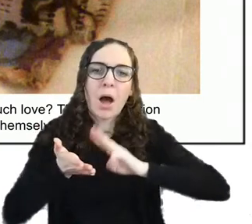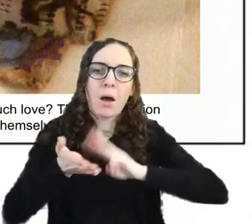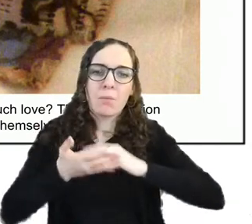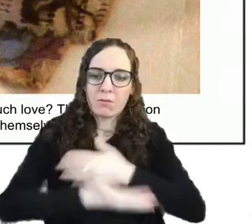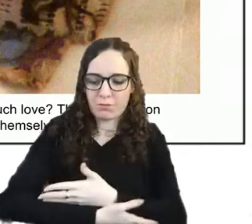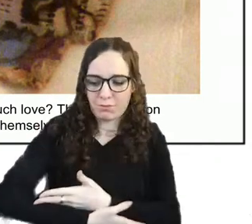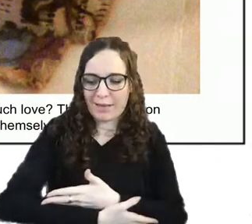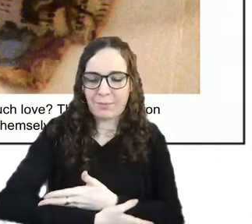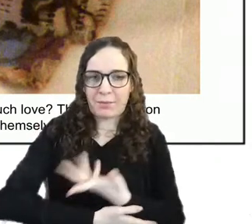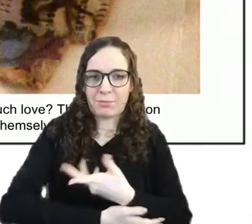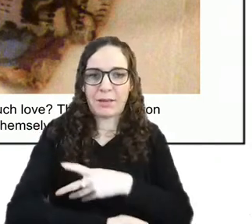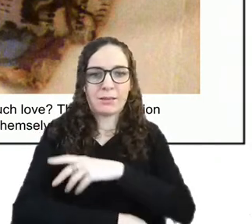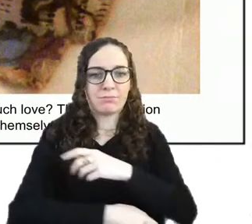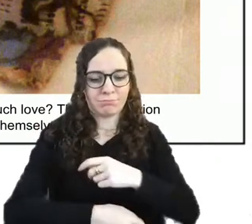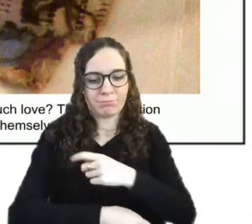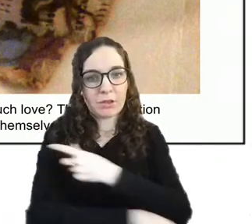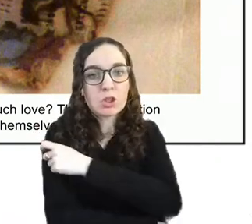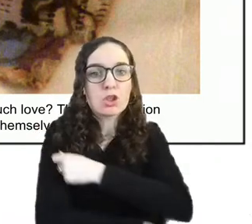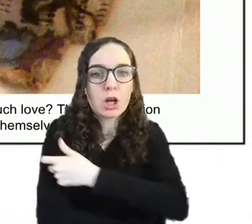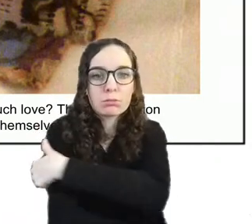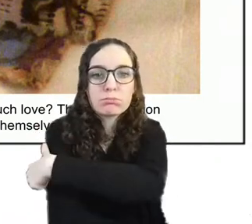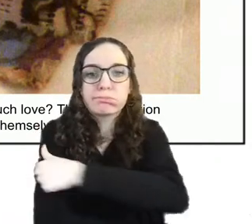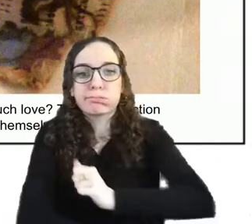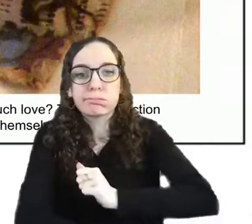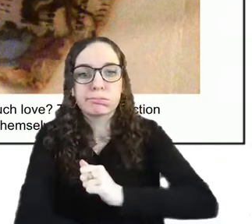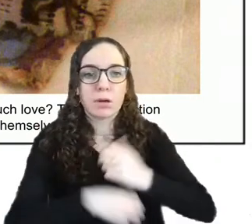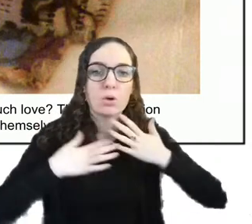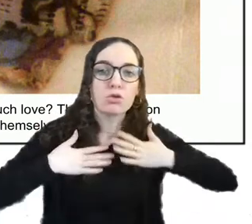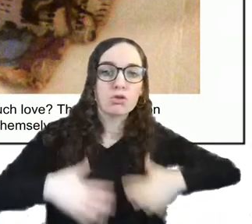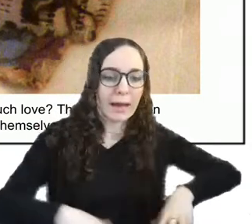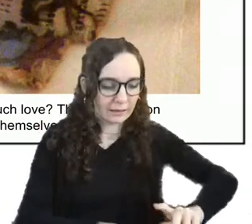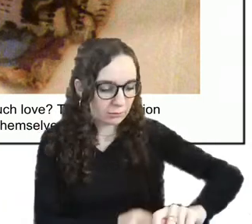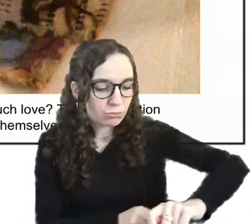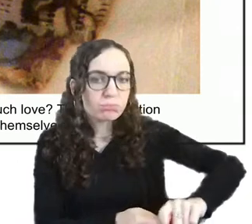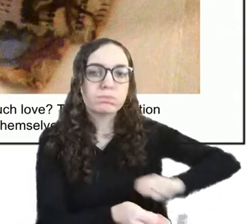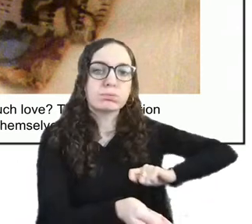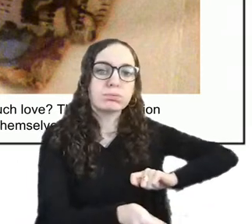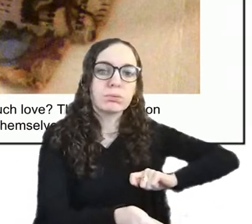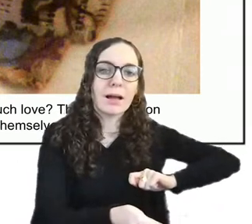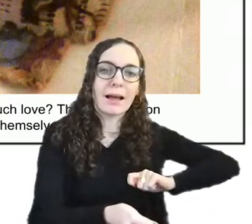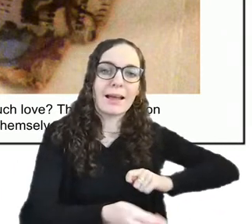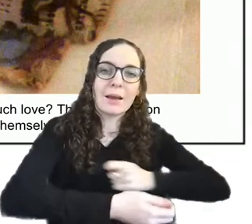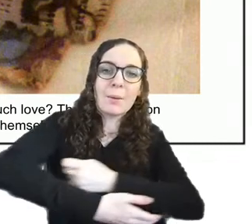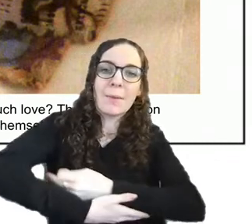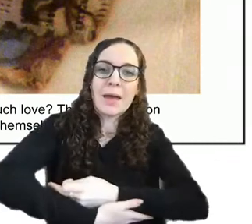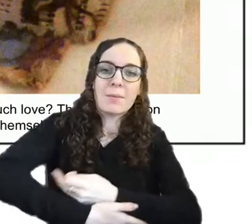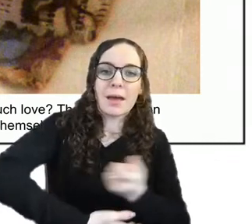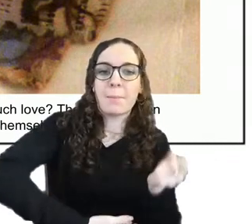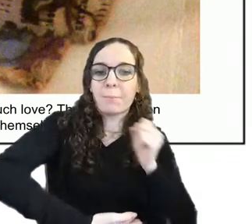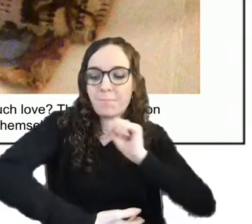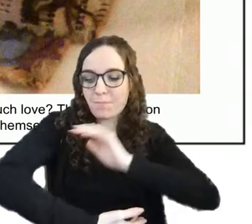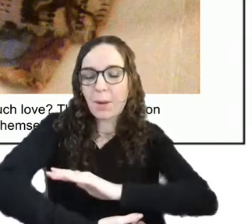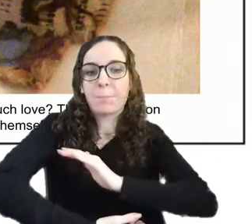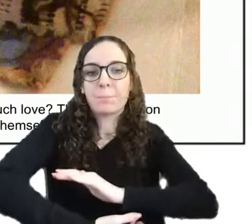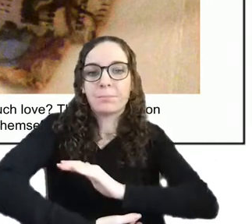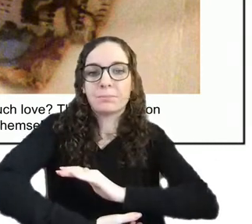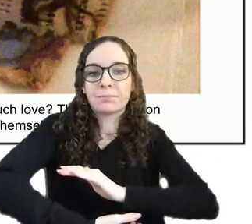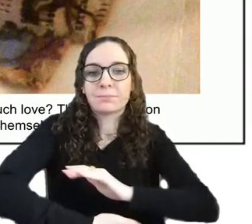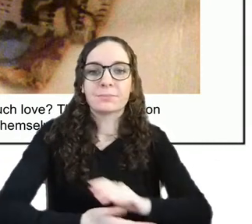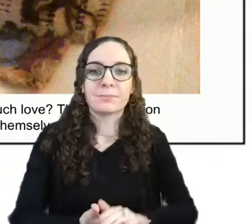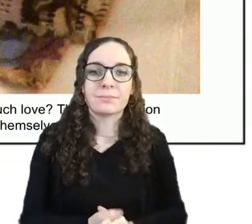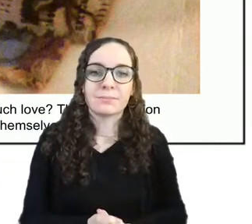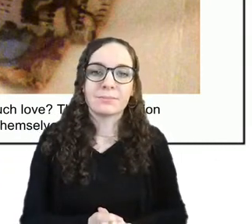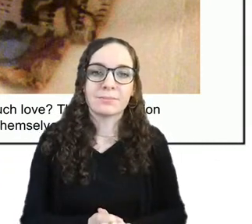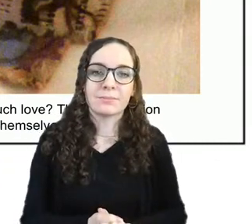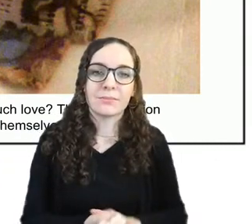shirts or dresses and they attached them to the babies and it was meant to be when they could look after their babies they'd return with their bit